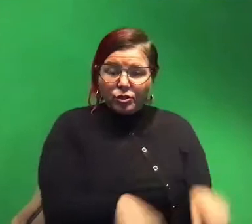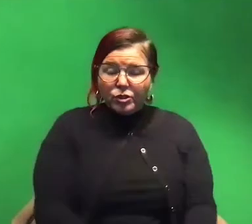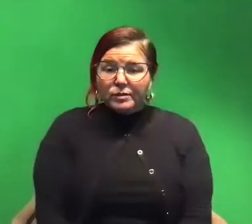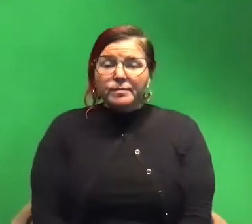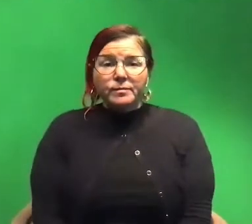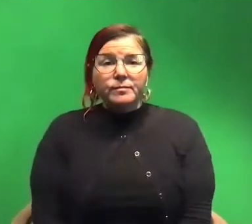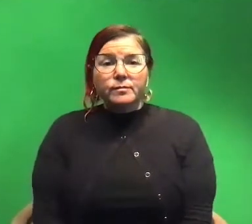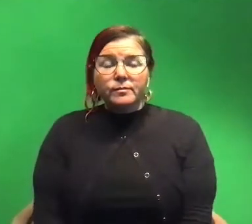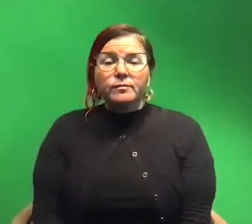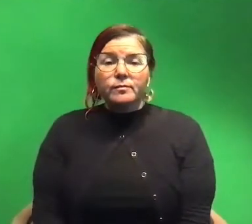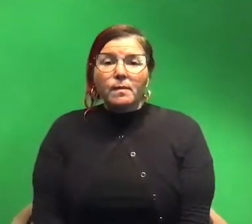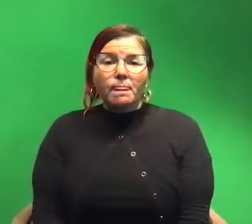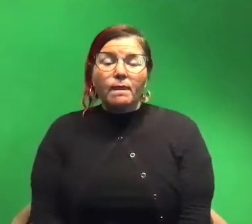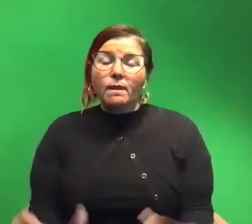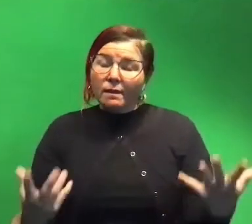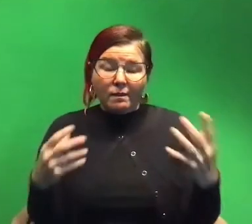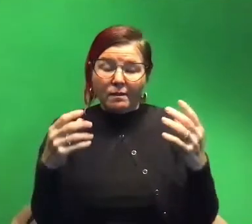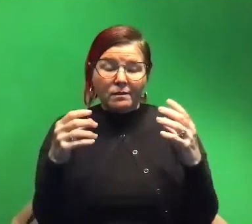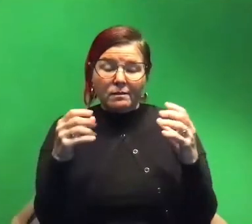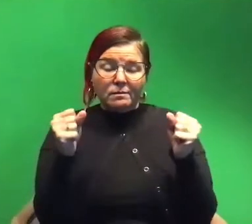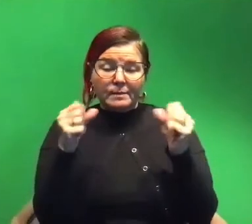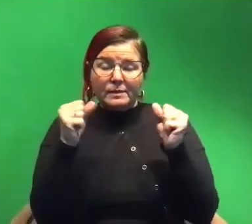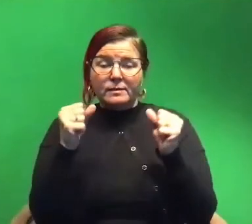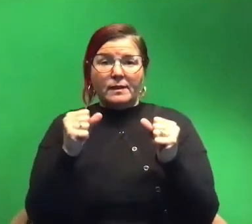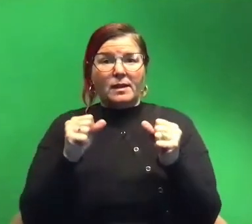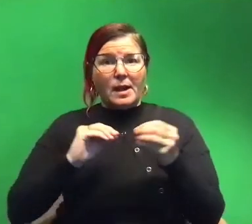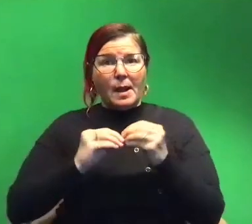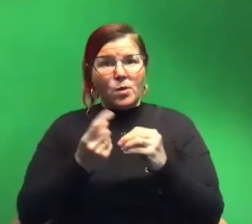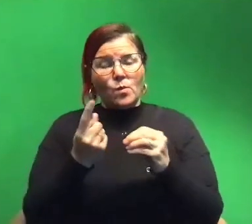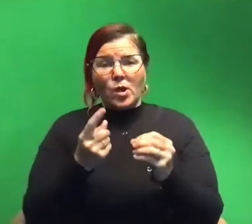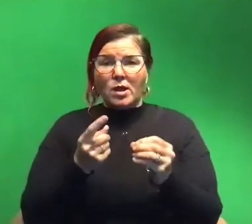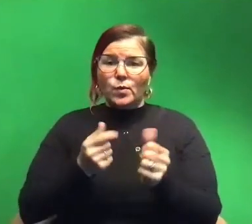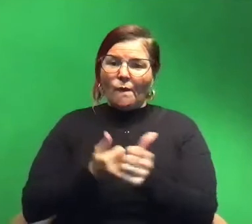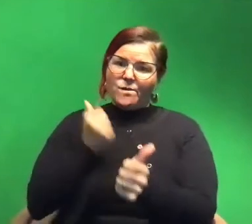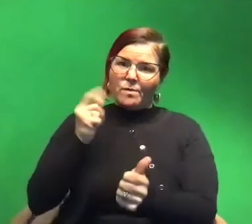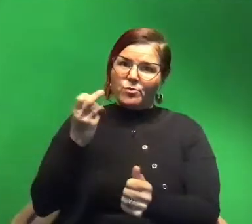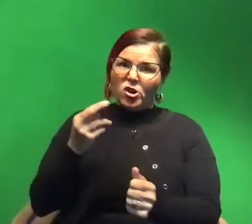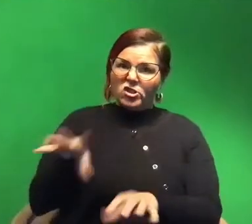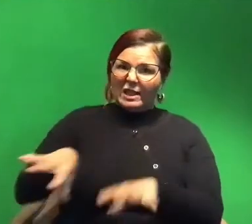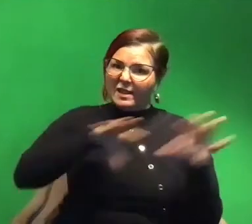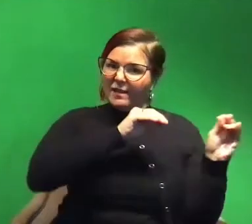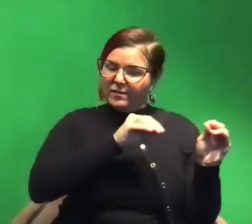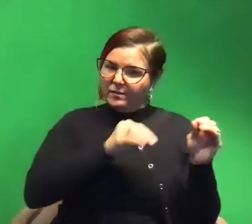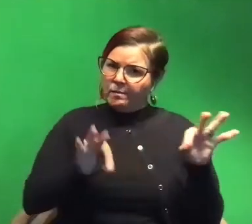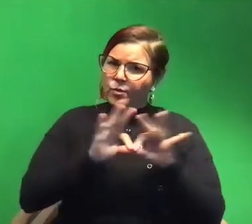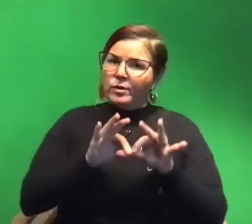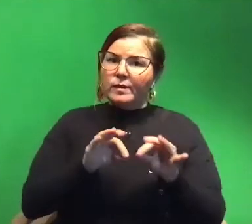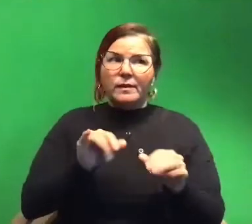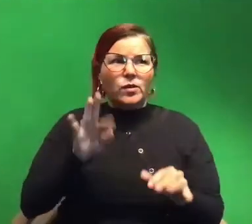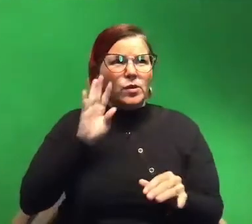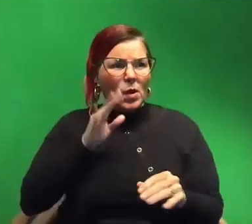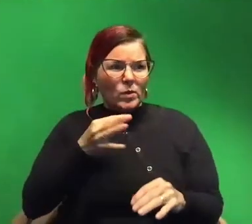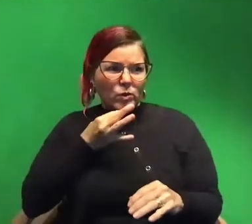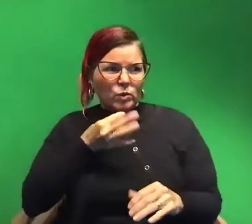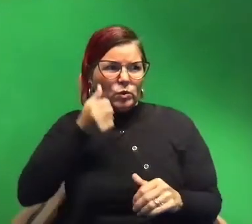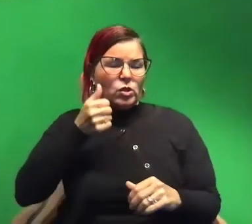which is the number one anti-predator defense is leaving. And if you can know you should leave a little bit sooner